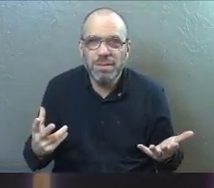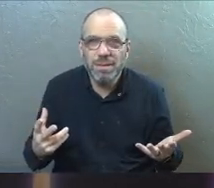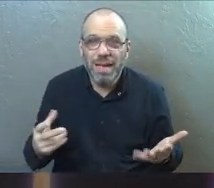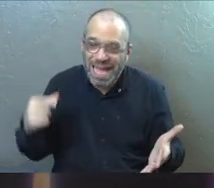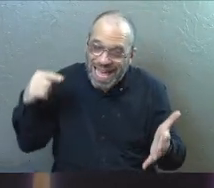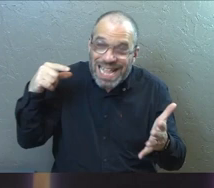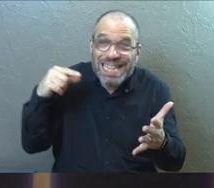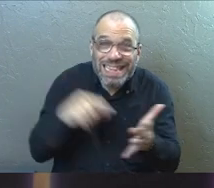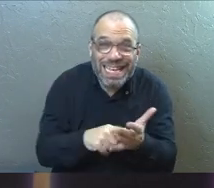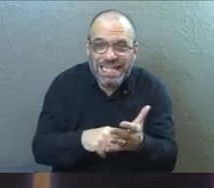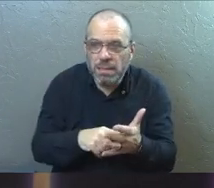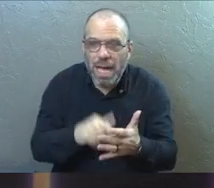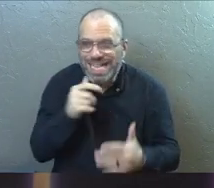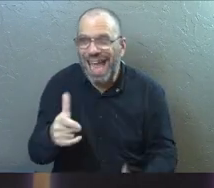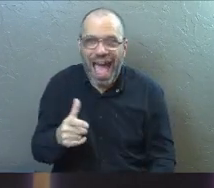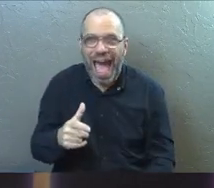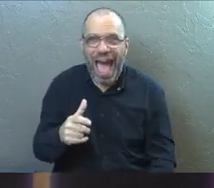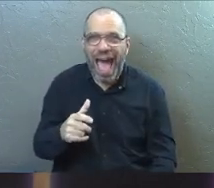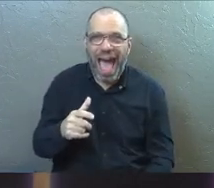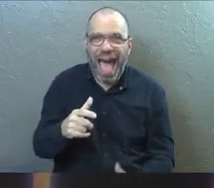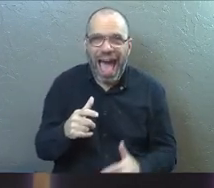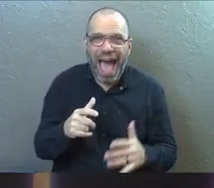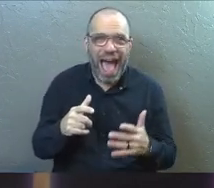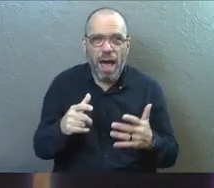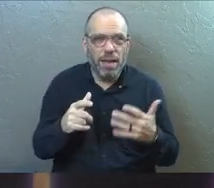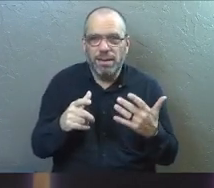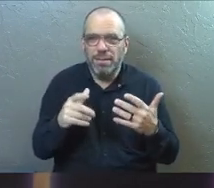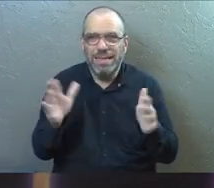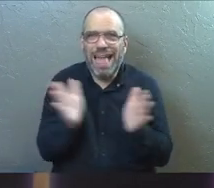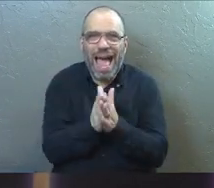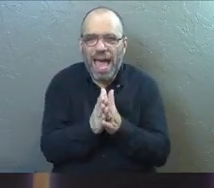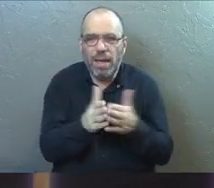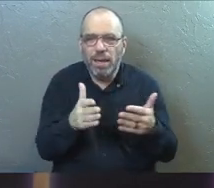This is also not lame little league everybody gets a trophy.